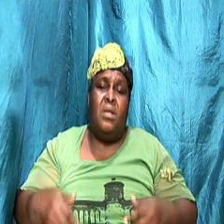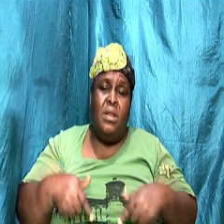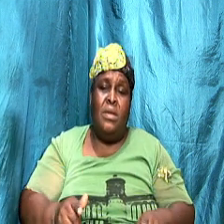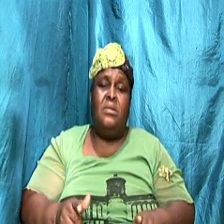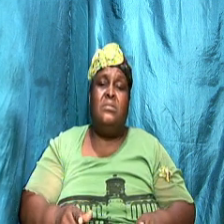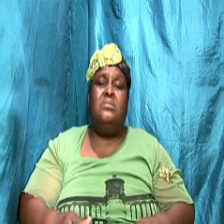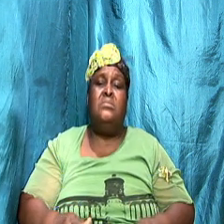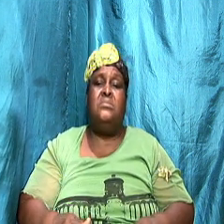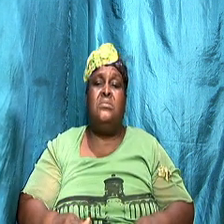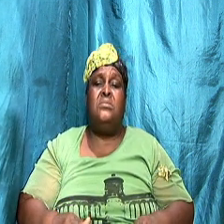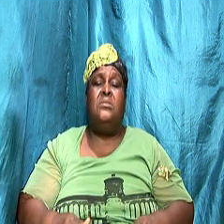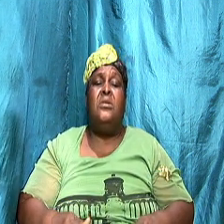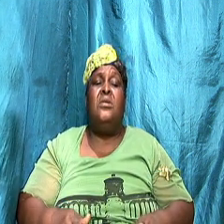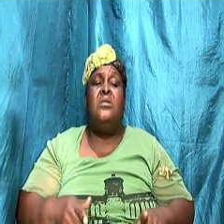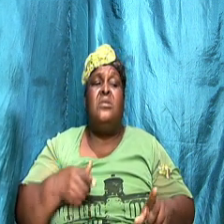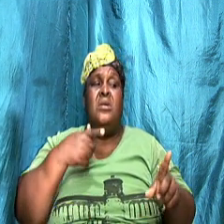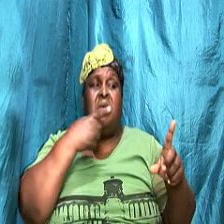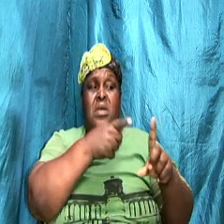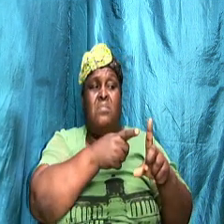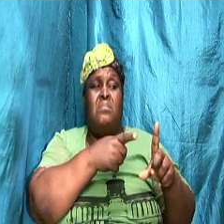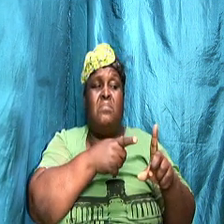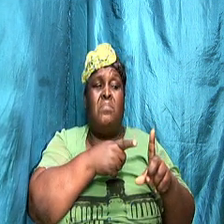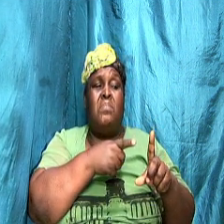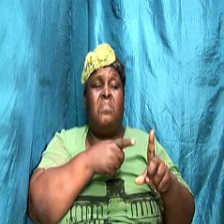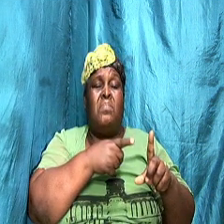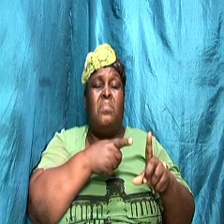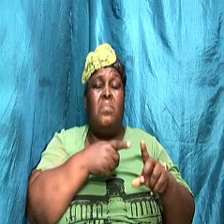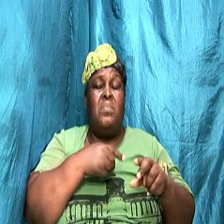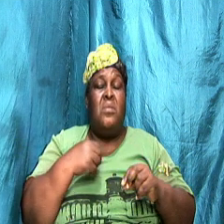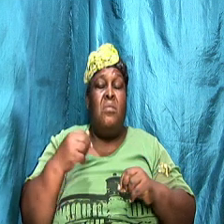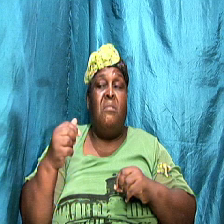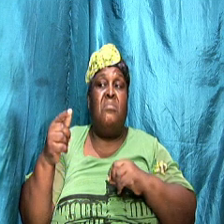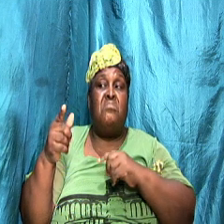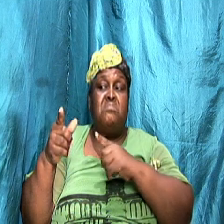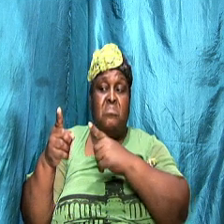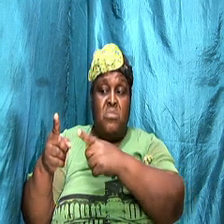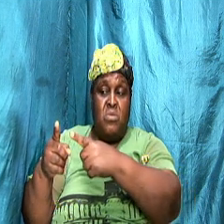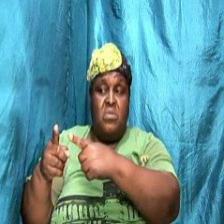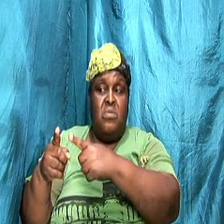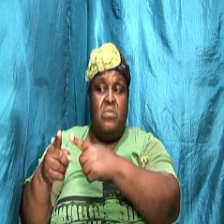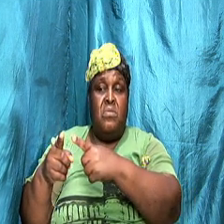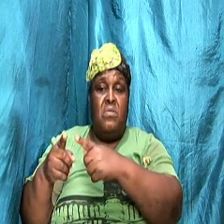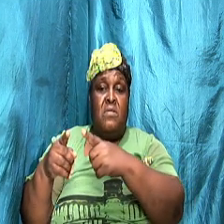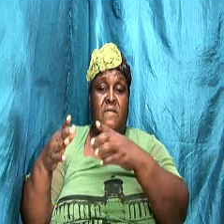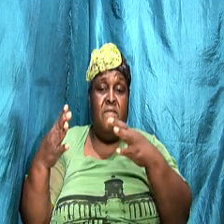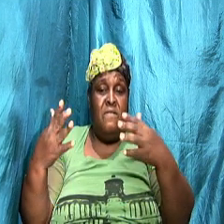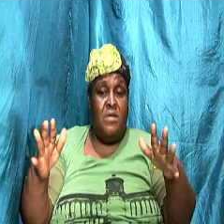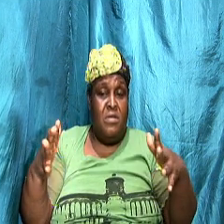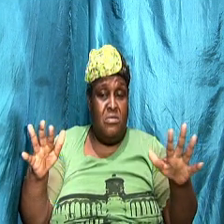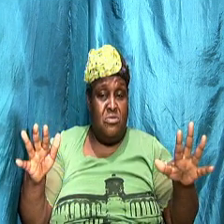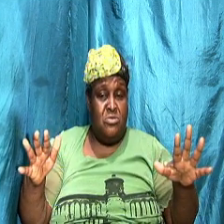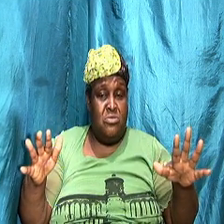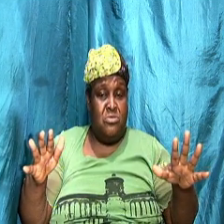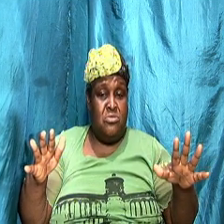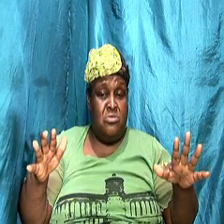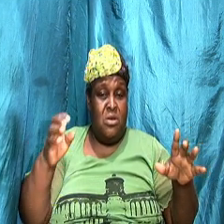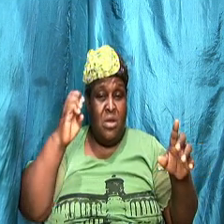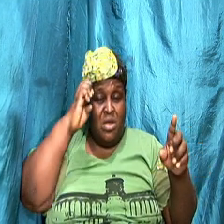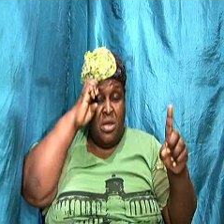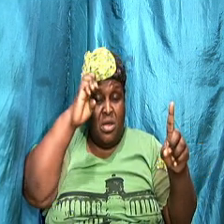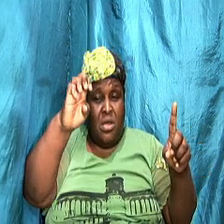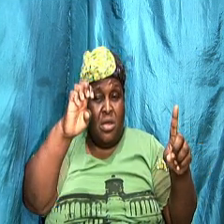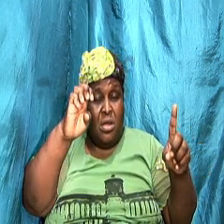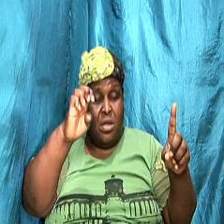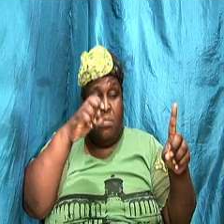Let him or her finish. During the conversation something might be said that you feel